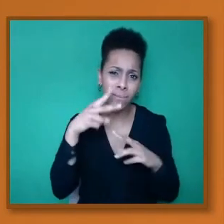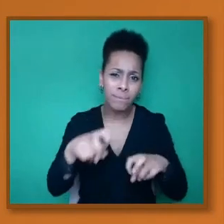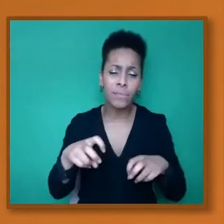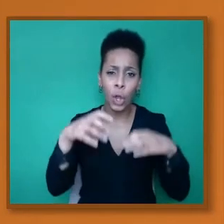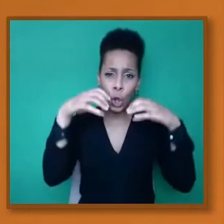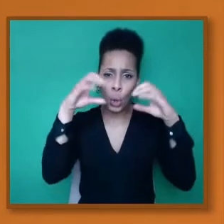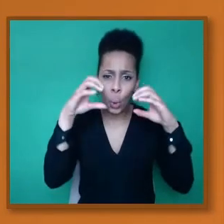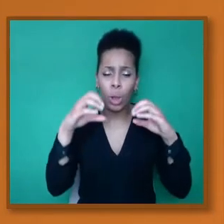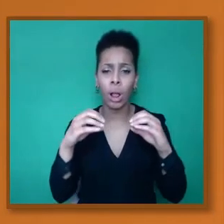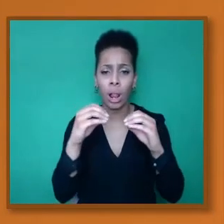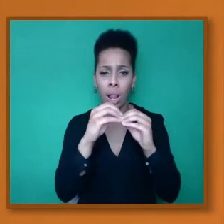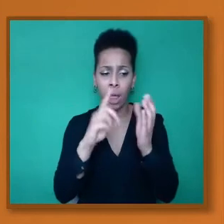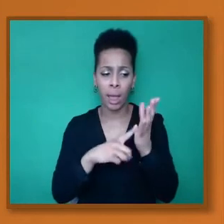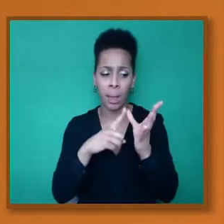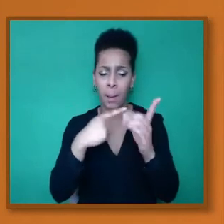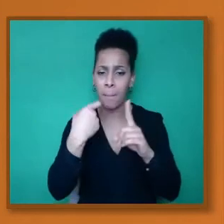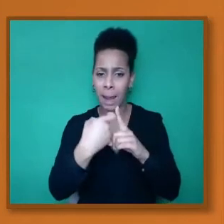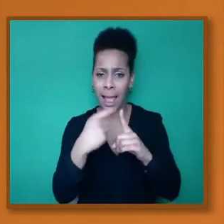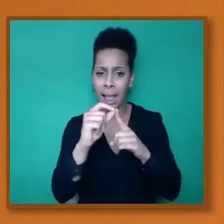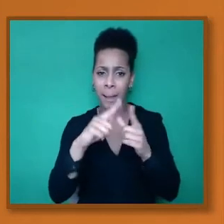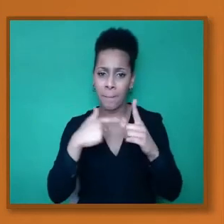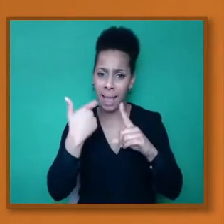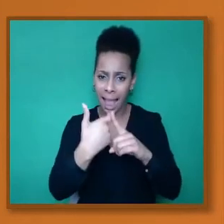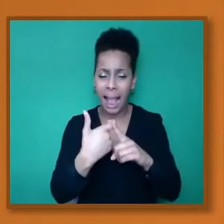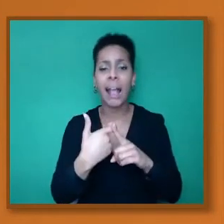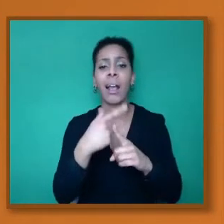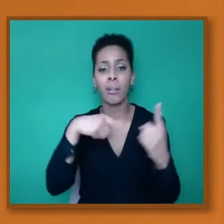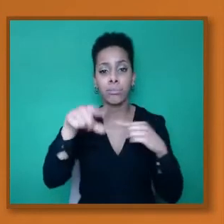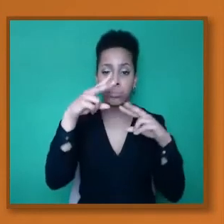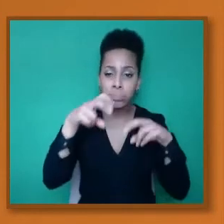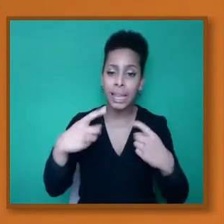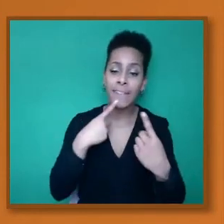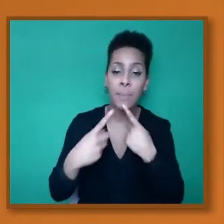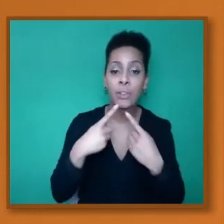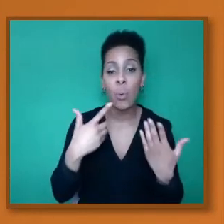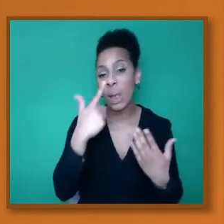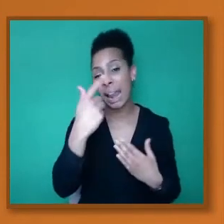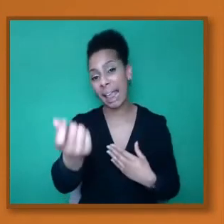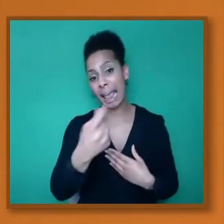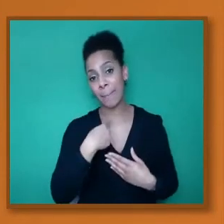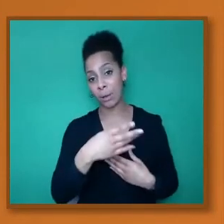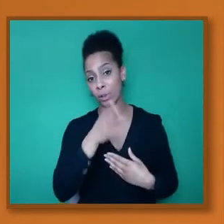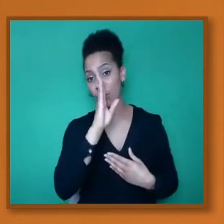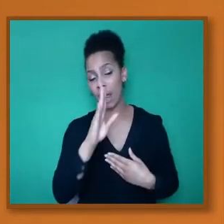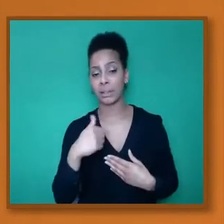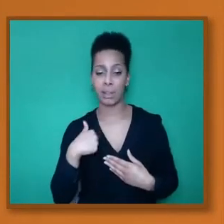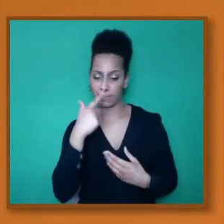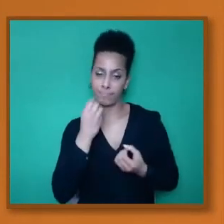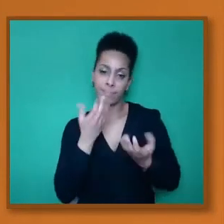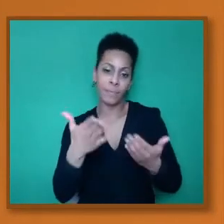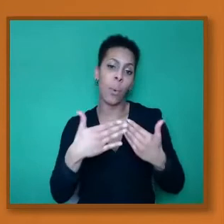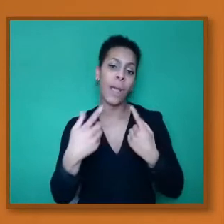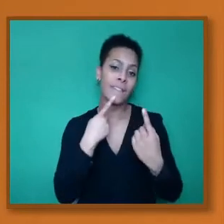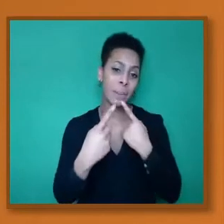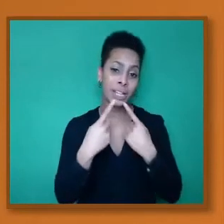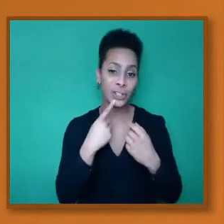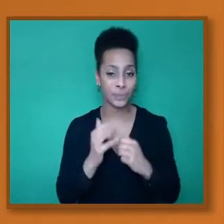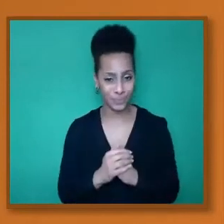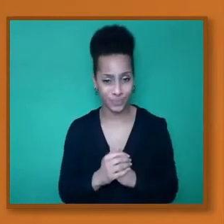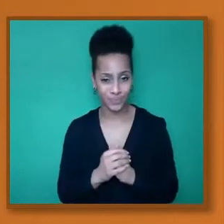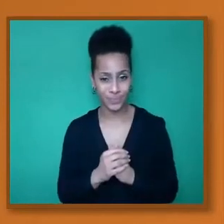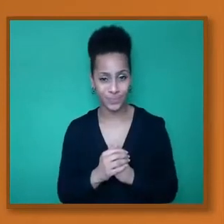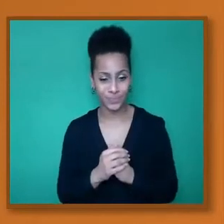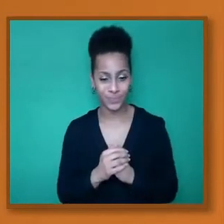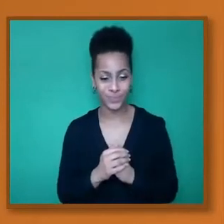you'll get that information or you can always email me directly, I'm happy to pass that information on. Okay, thank you all very much. Thank you